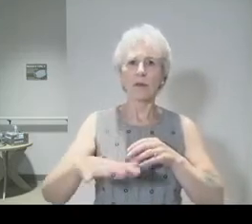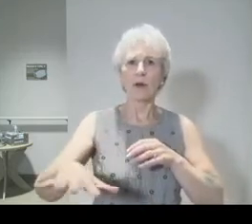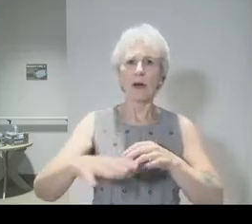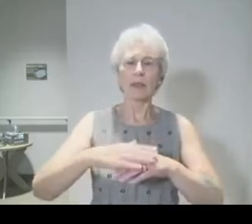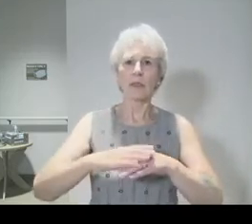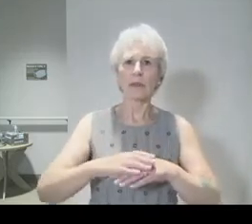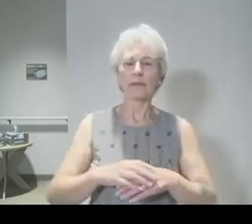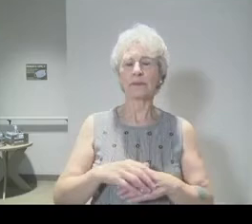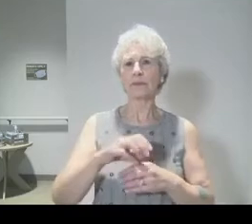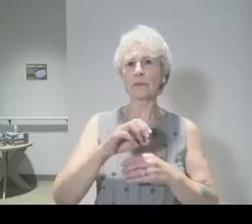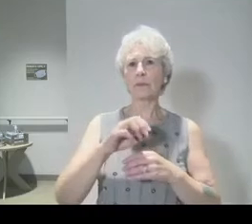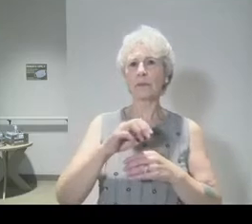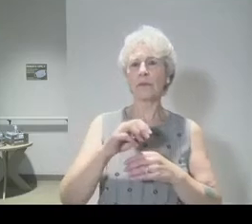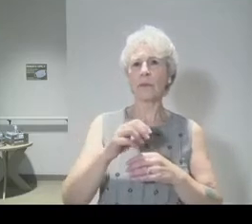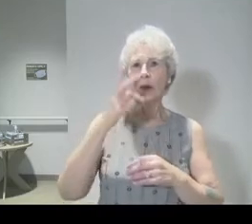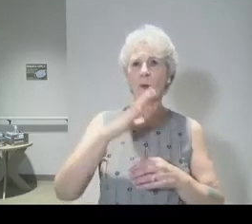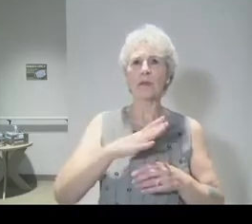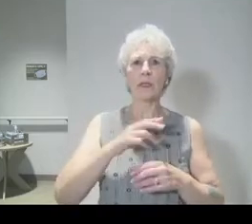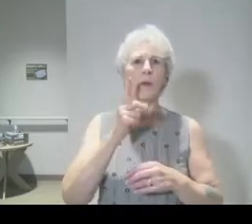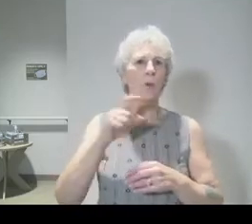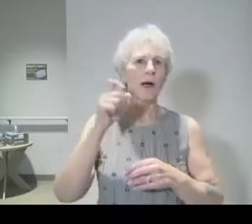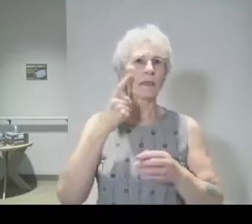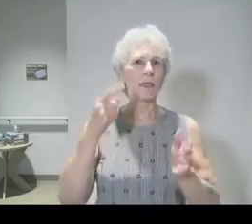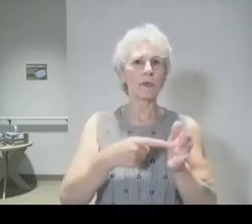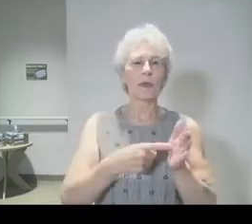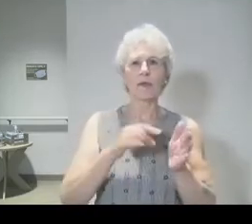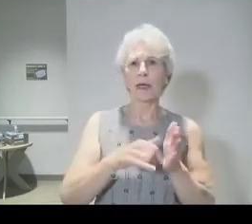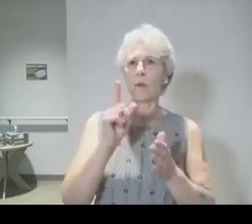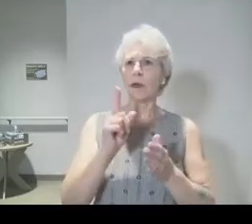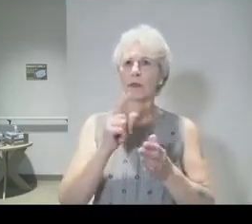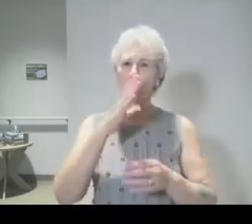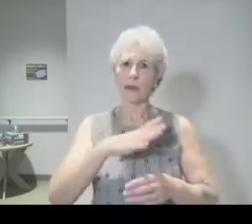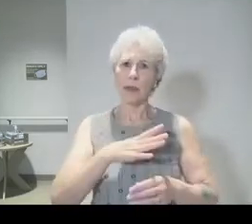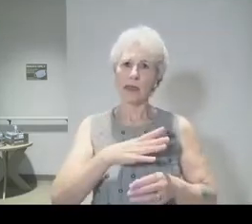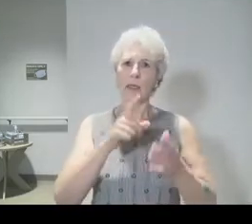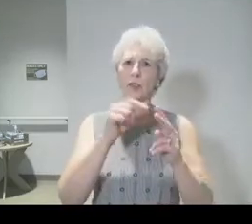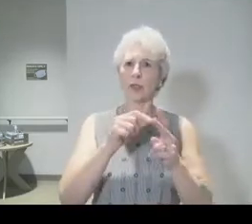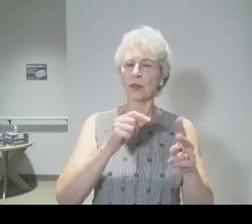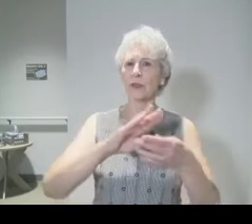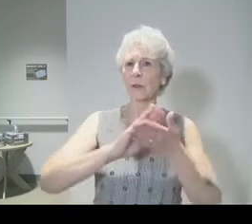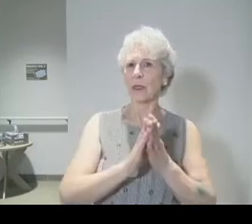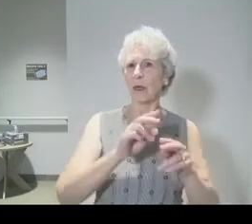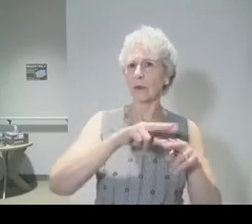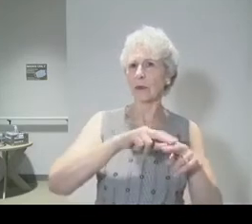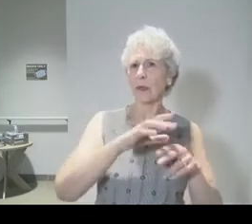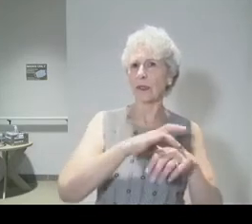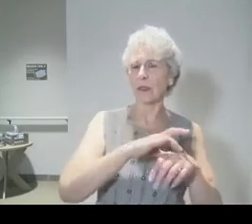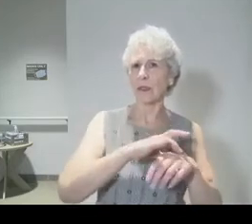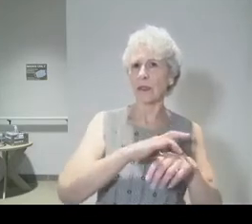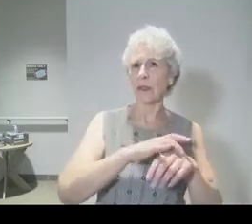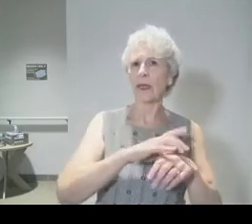Chuck Swindoll wisely observed that one of the men chosen to be the salt of the earth is about to rub